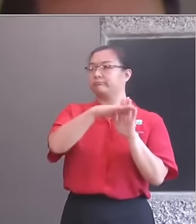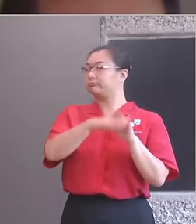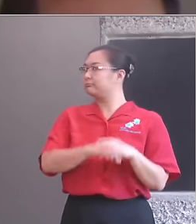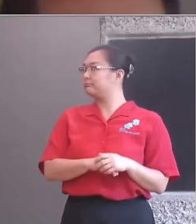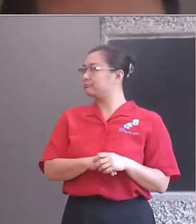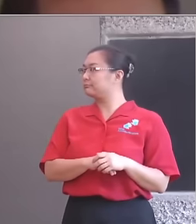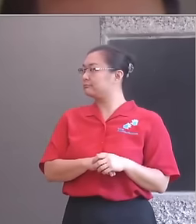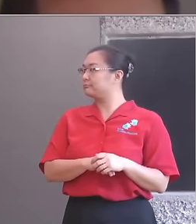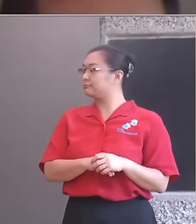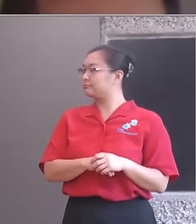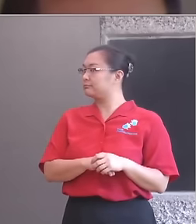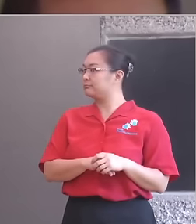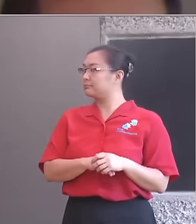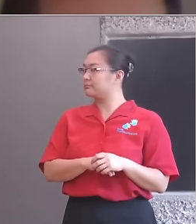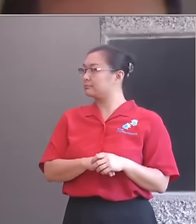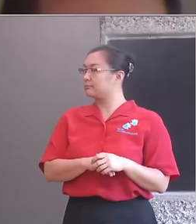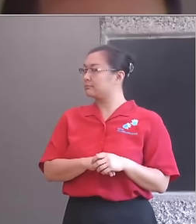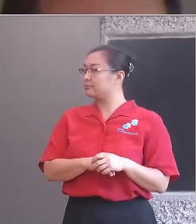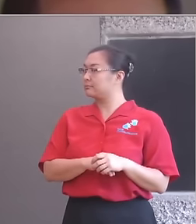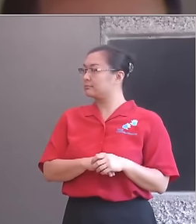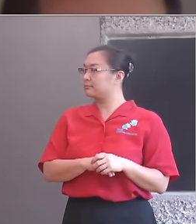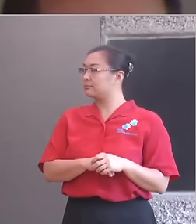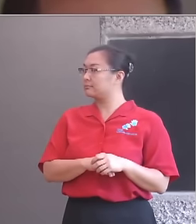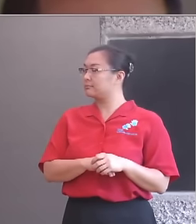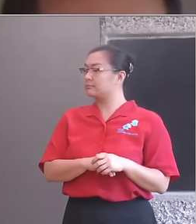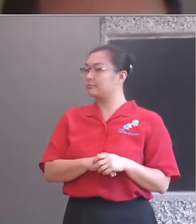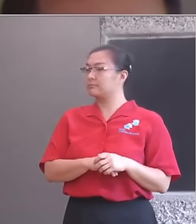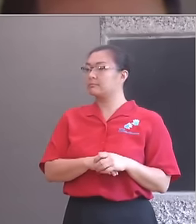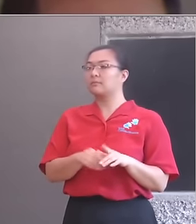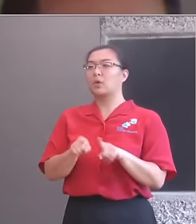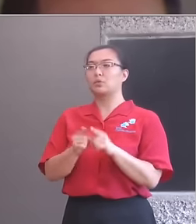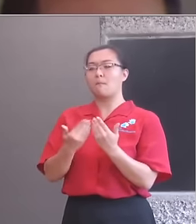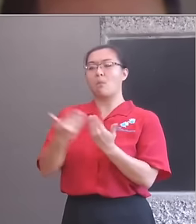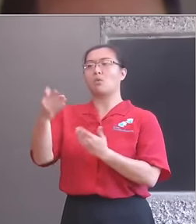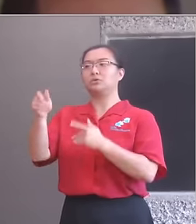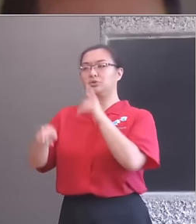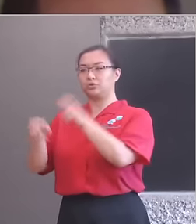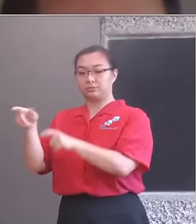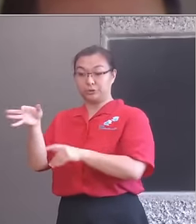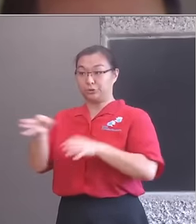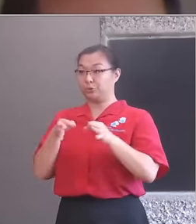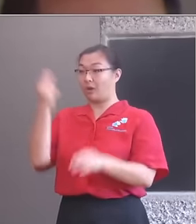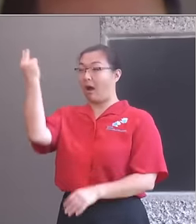for at least one arts GCSE has also increased. Let's not forget that in any good school,